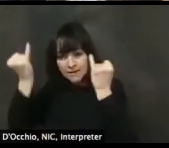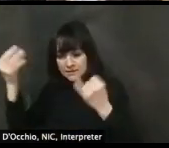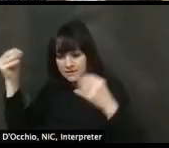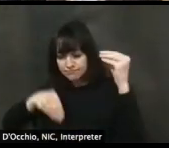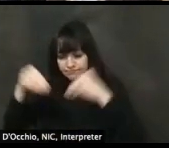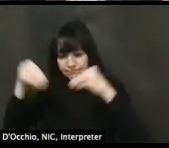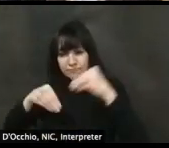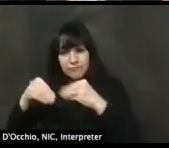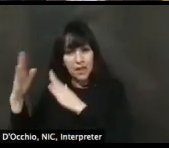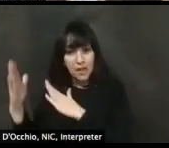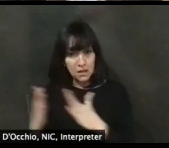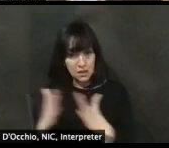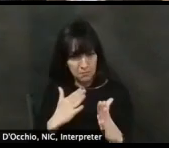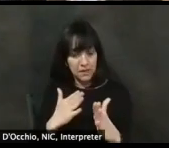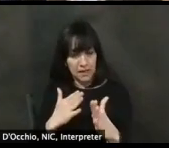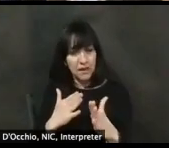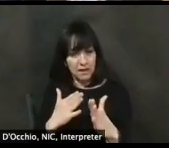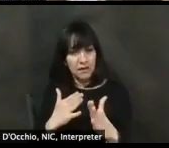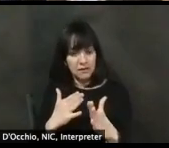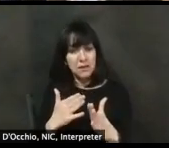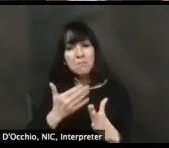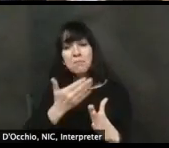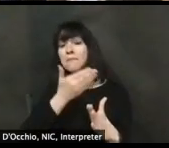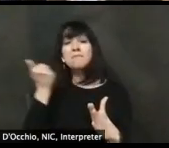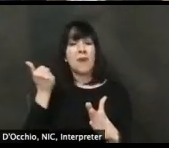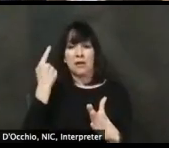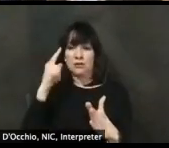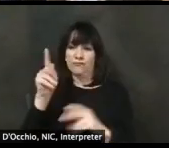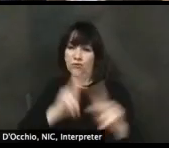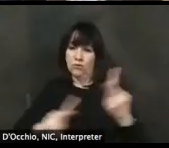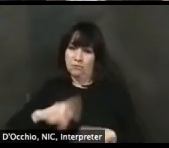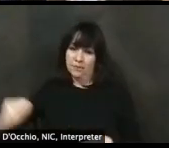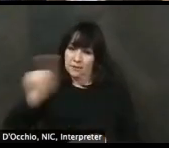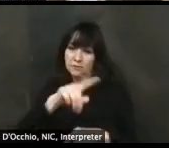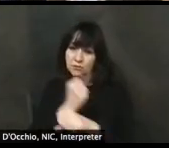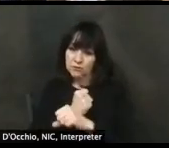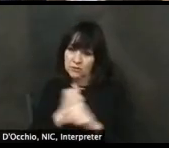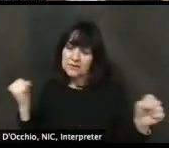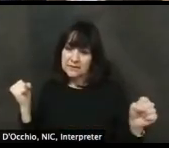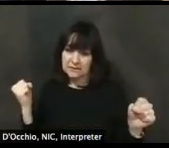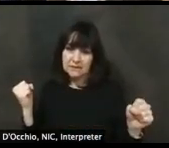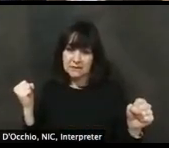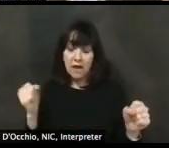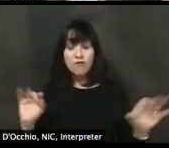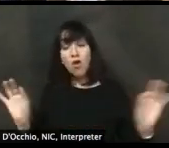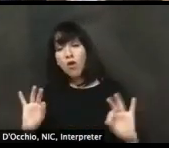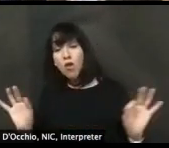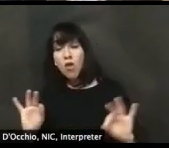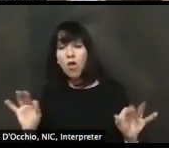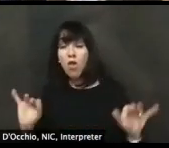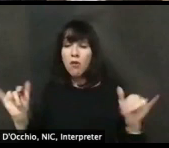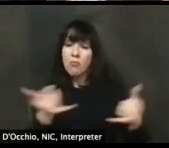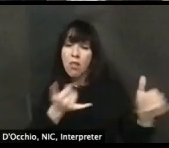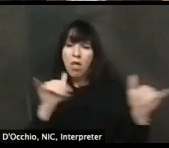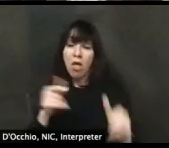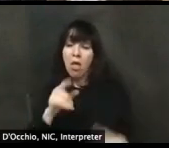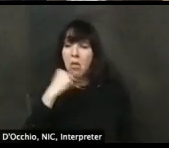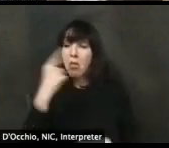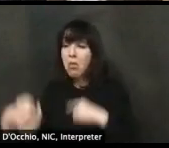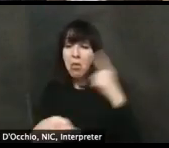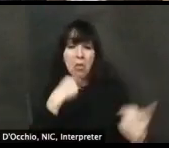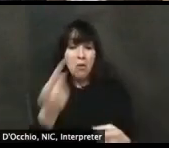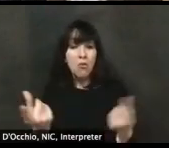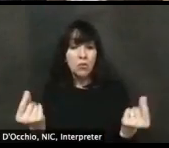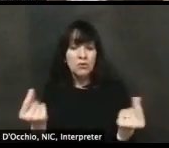test of any government. I do know that I'm confident that with your guidelines and as our Dr. Rattay and others put in place,